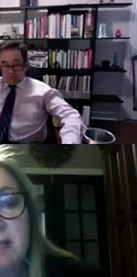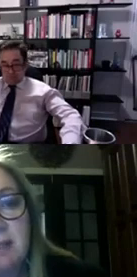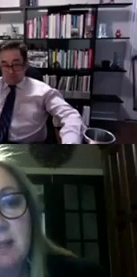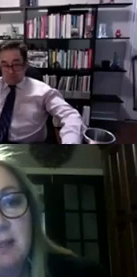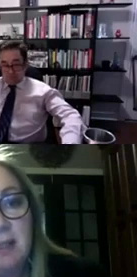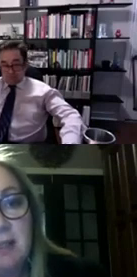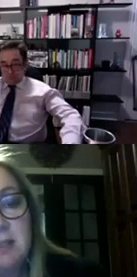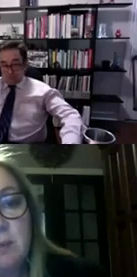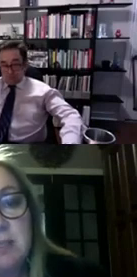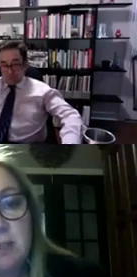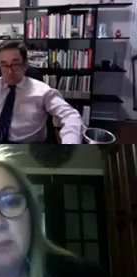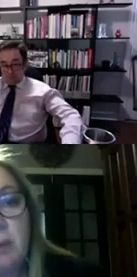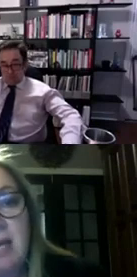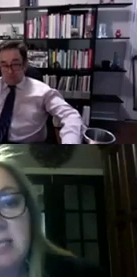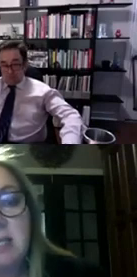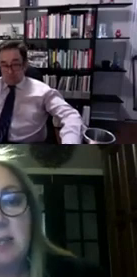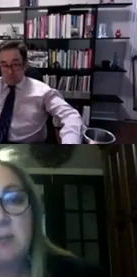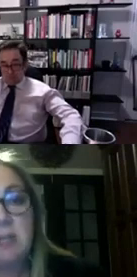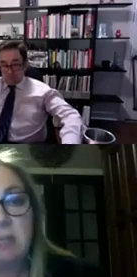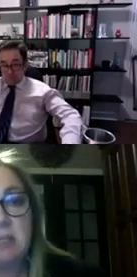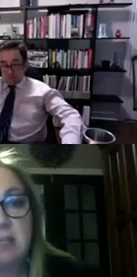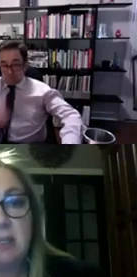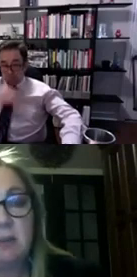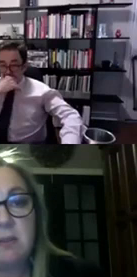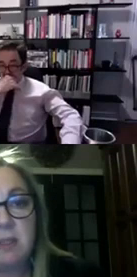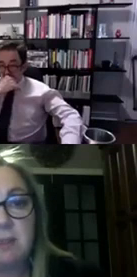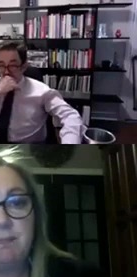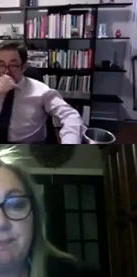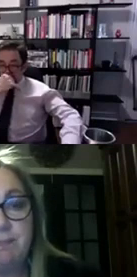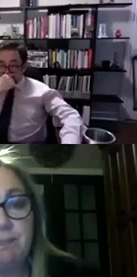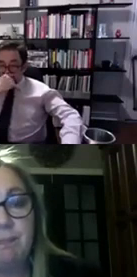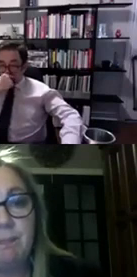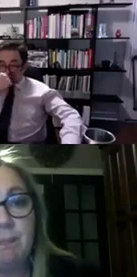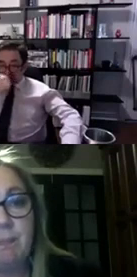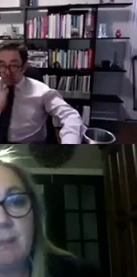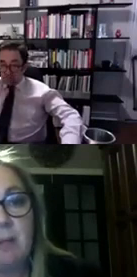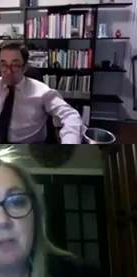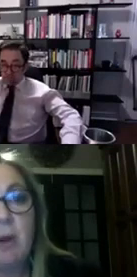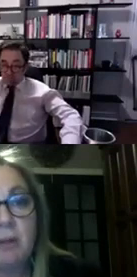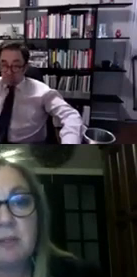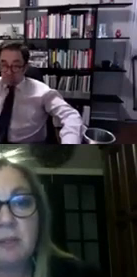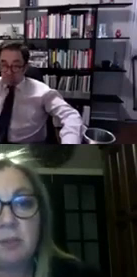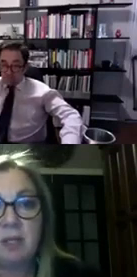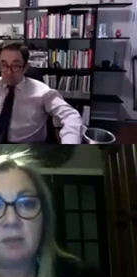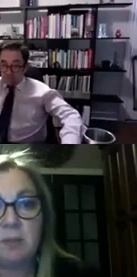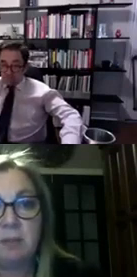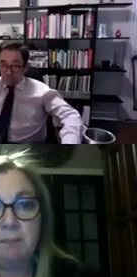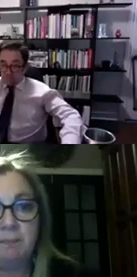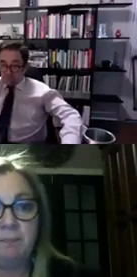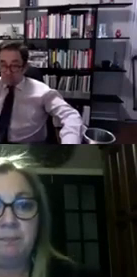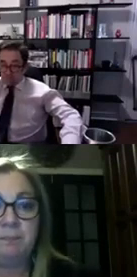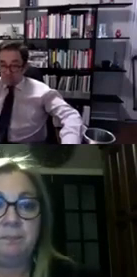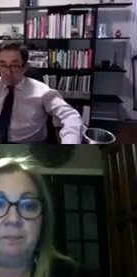and it's a it's a road ahead to get those in but i think there's a there's a part of the solution there as